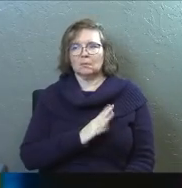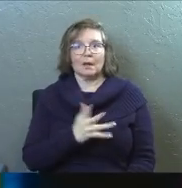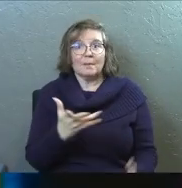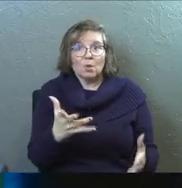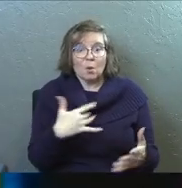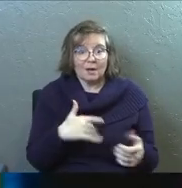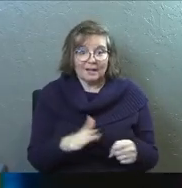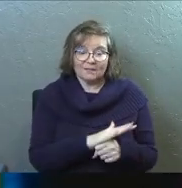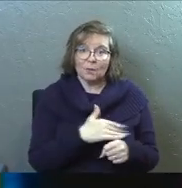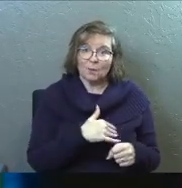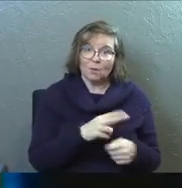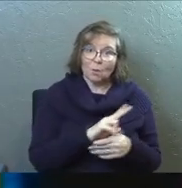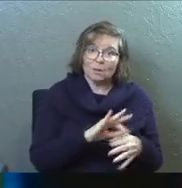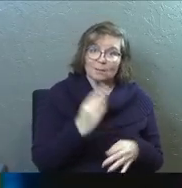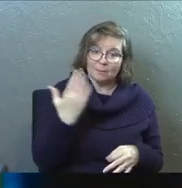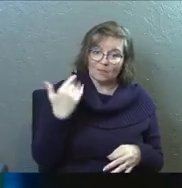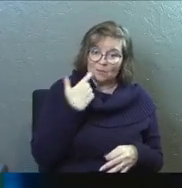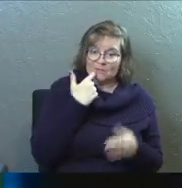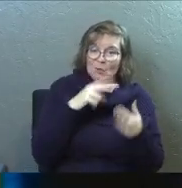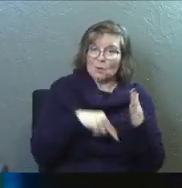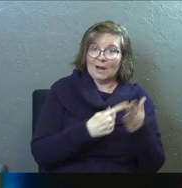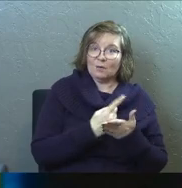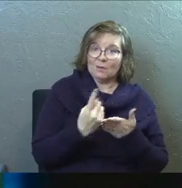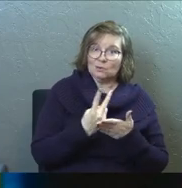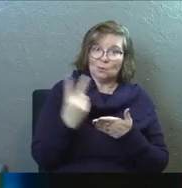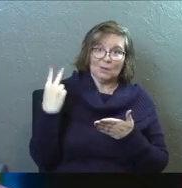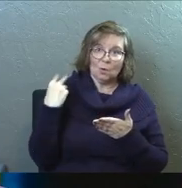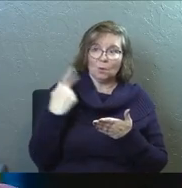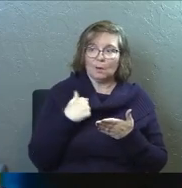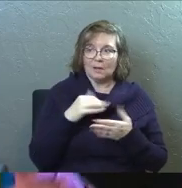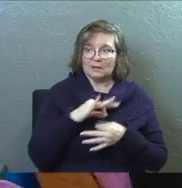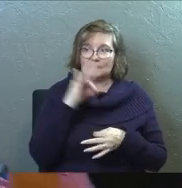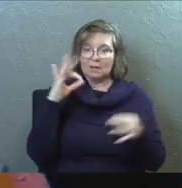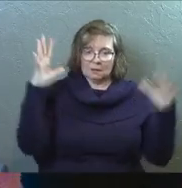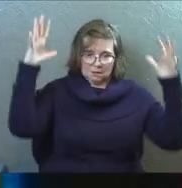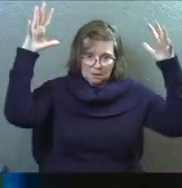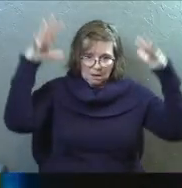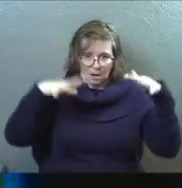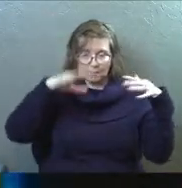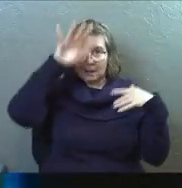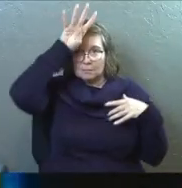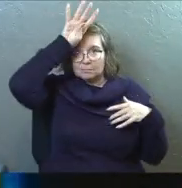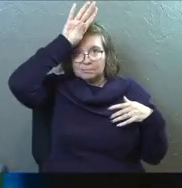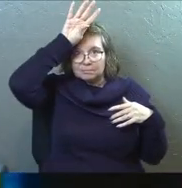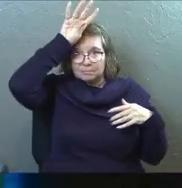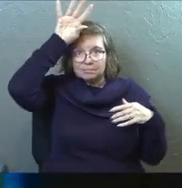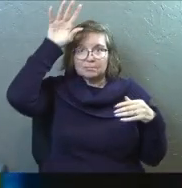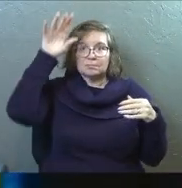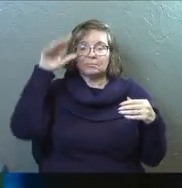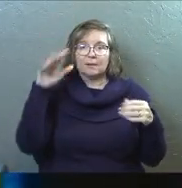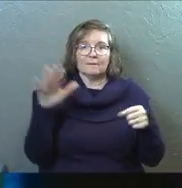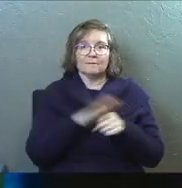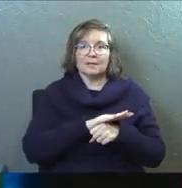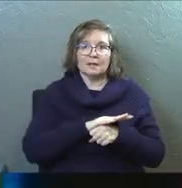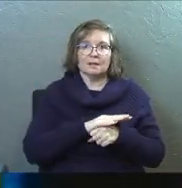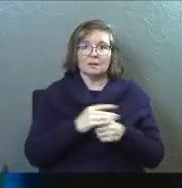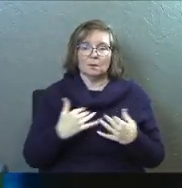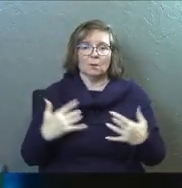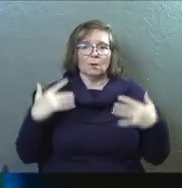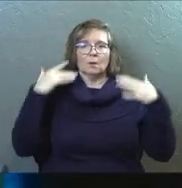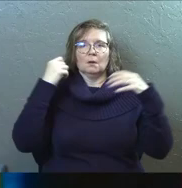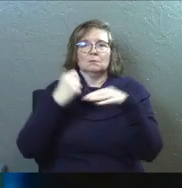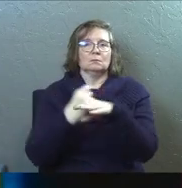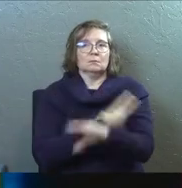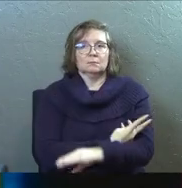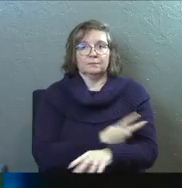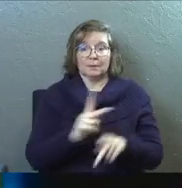they're already filled with the Holy Spirit. Like we just read that a few weeks ago where the Spirit comes and there's the tongues of fire. They're all filled with the Holy Spirit. All